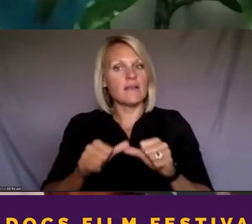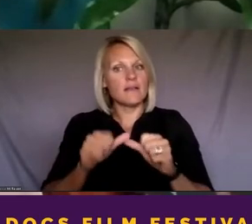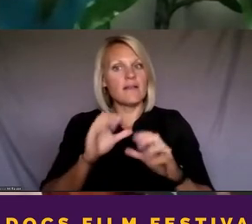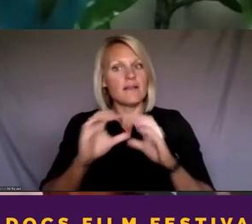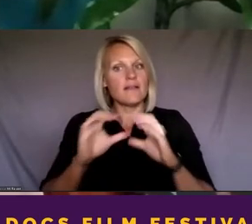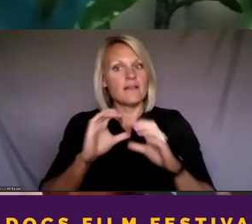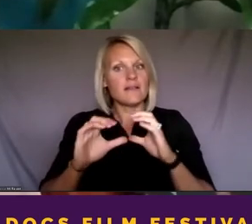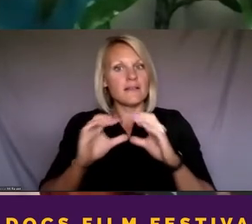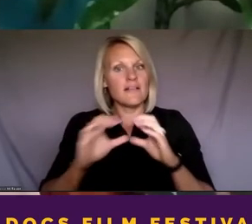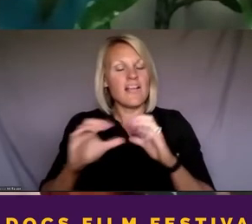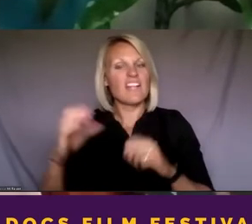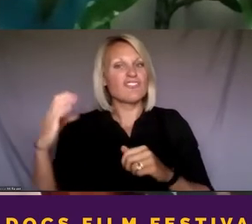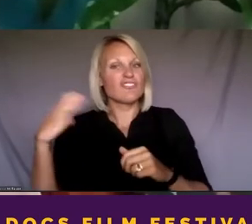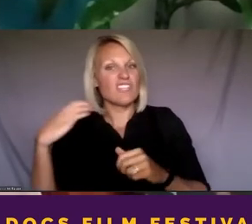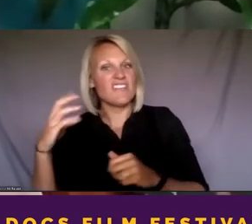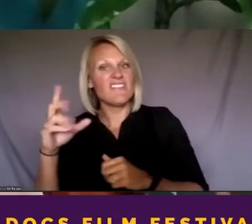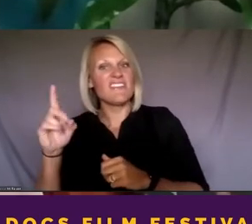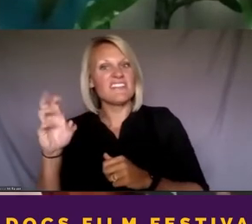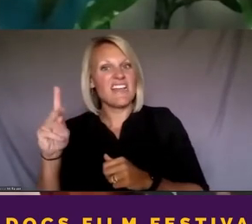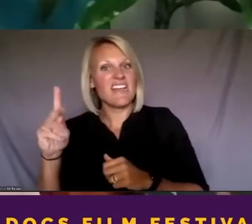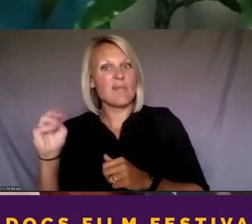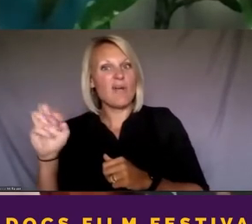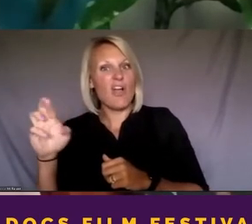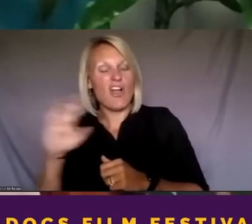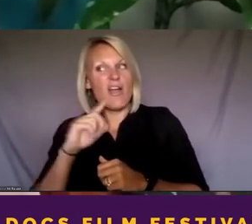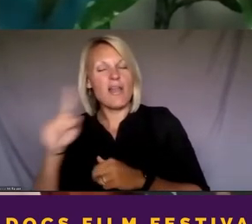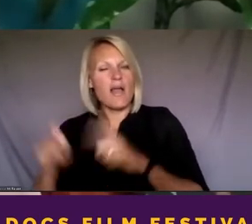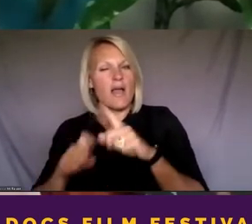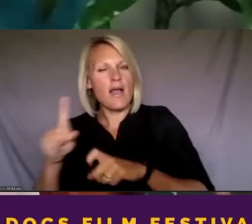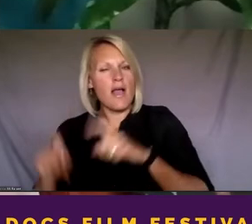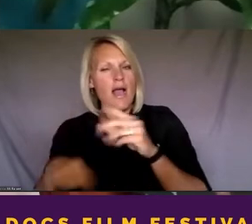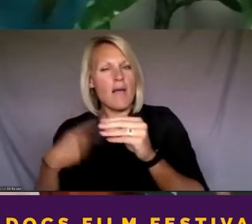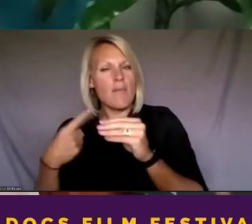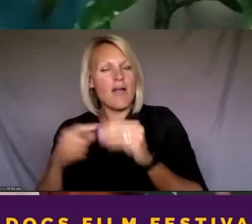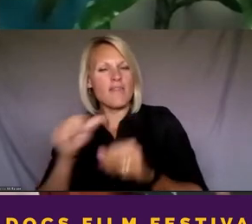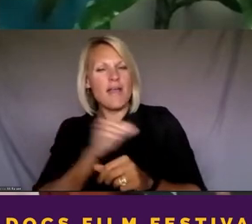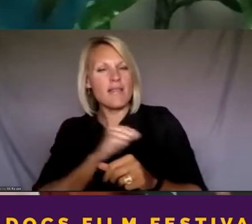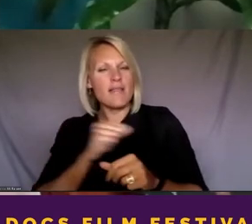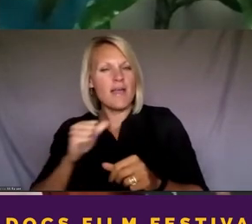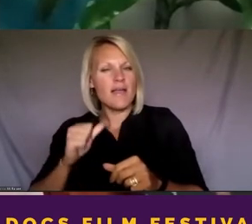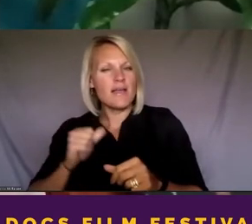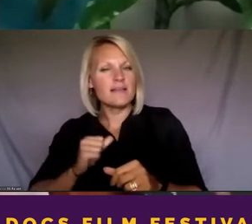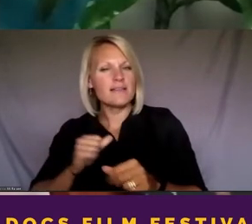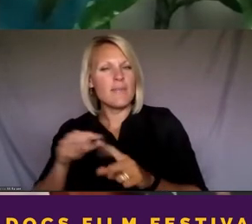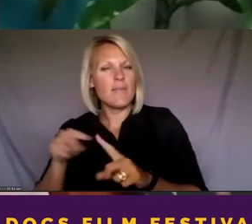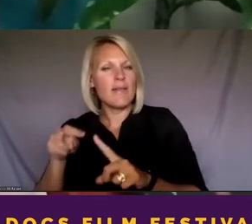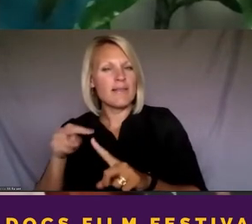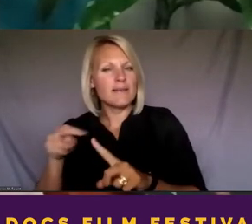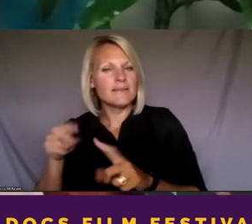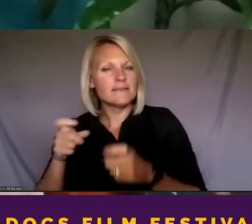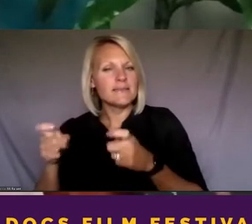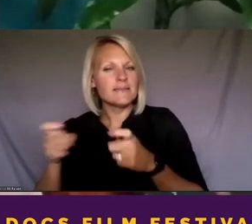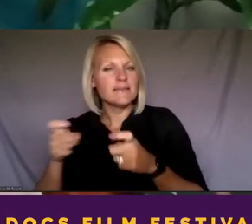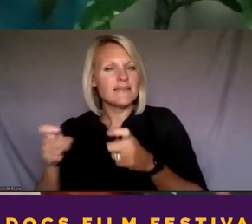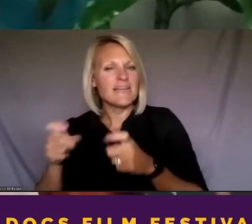Chief Dekmar asking questions about the Atlanta Policing Diversion Initiative, wanting to meet with the district attorney